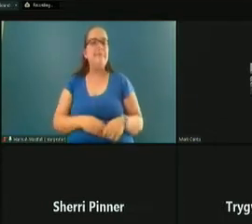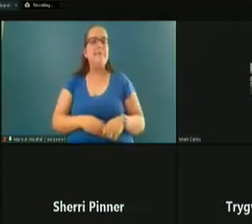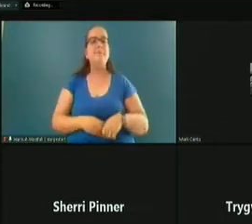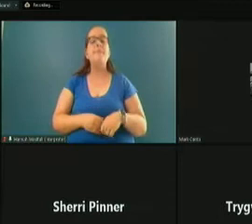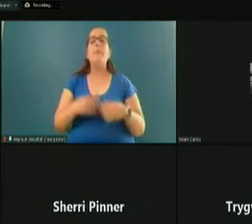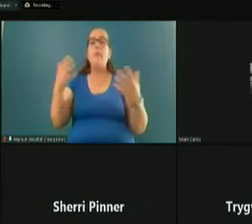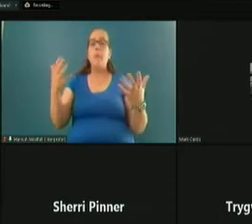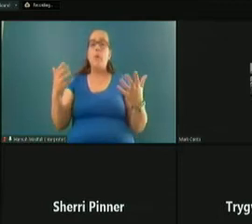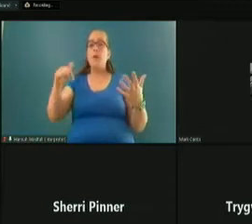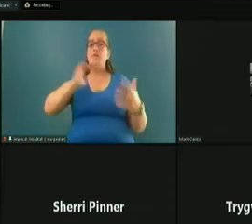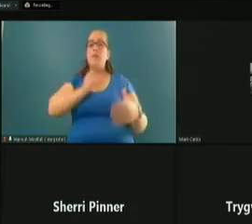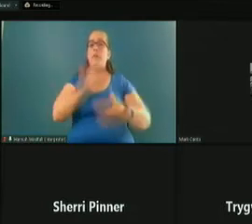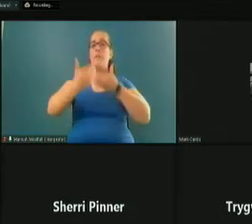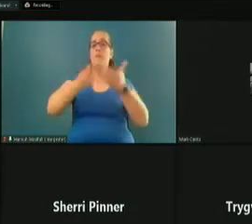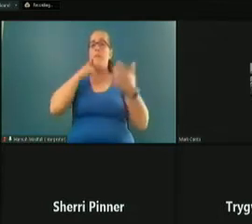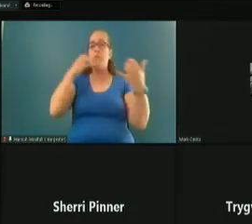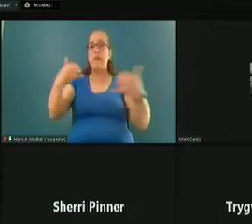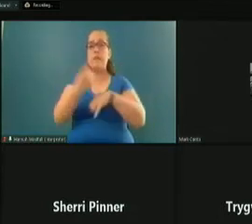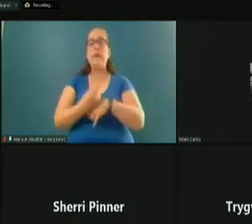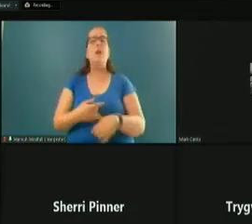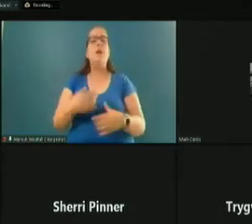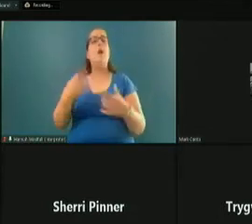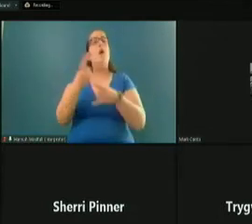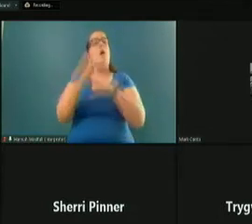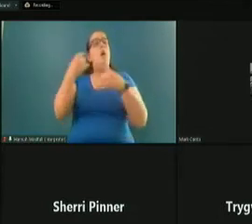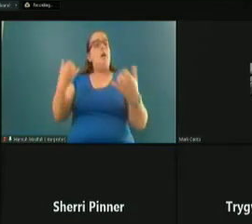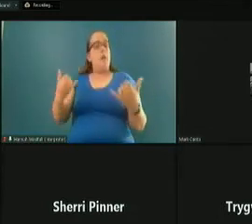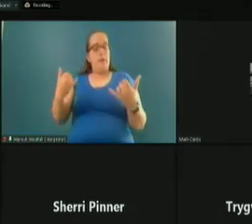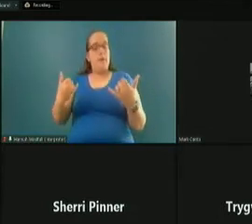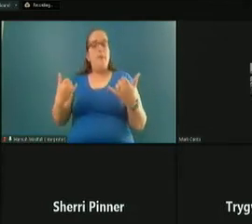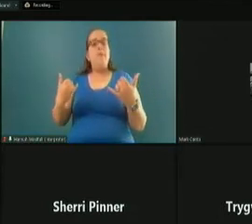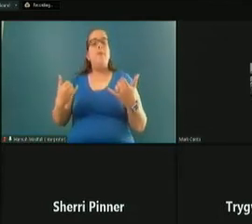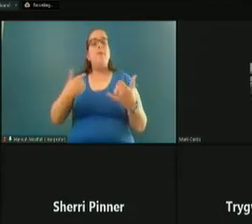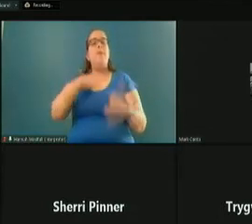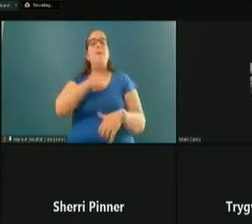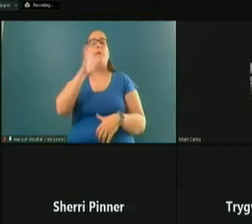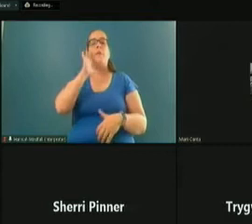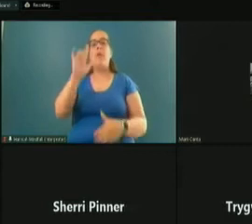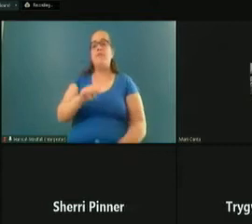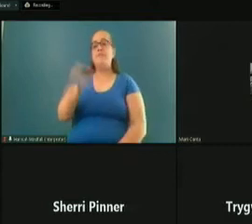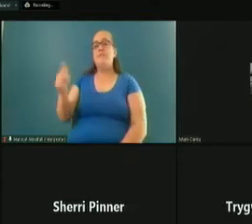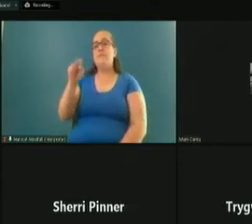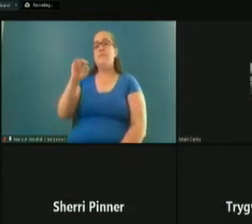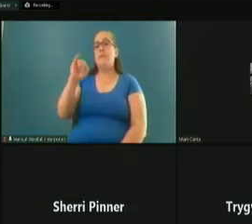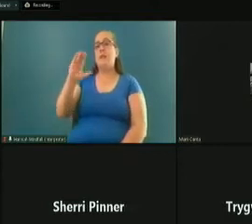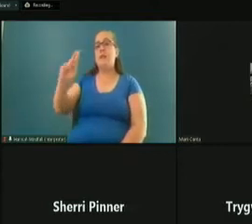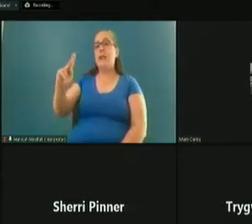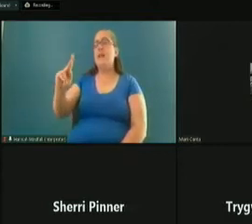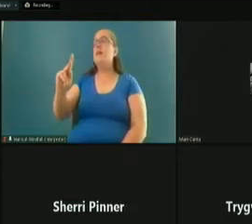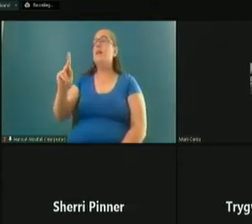So this is our process for today. At this time we're going to hand it off to Nick for